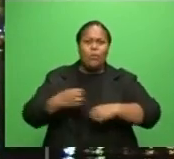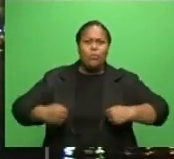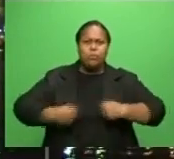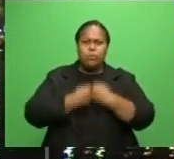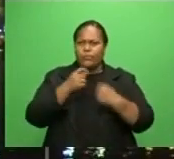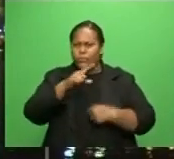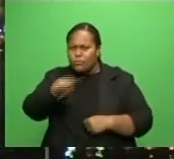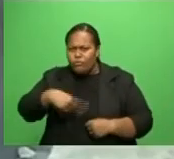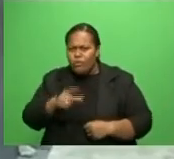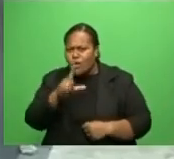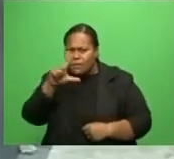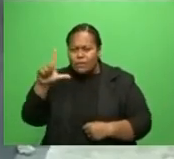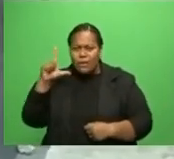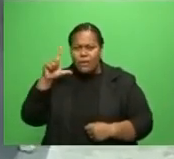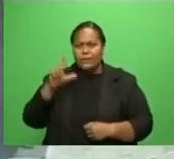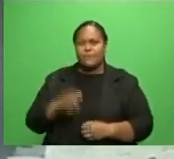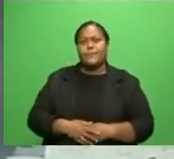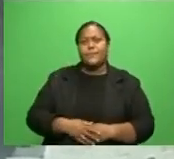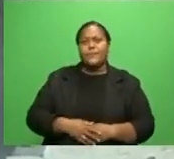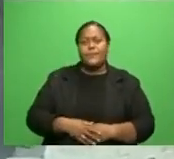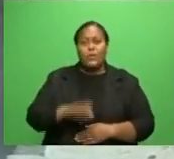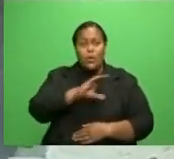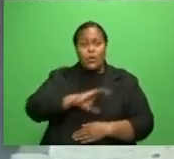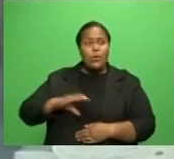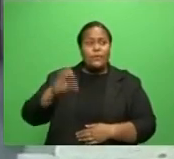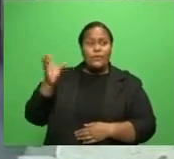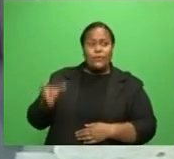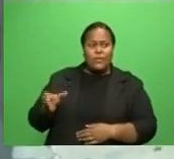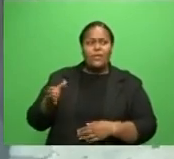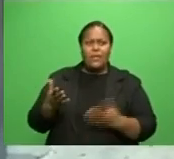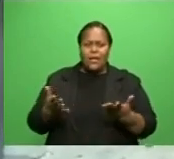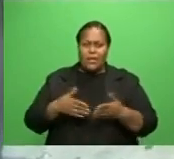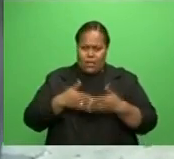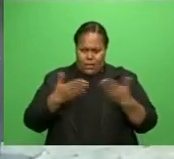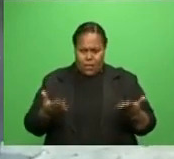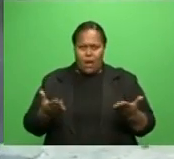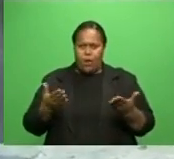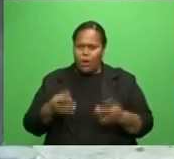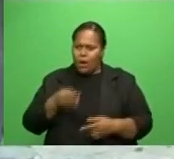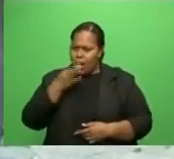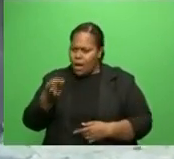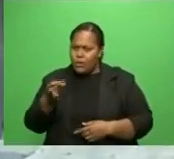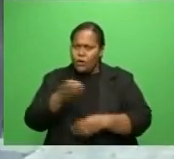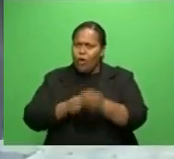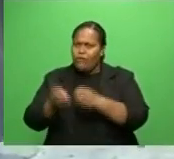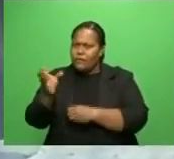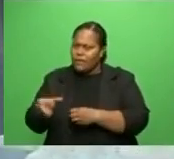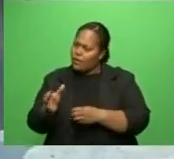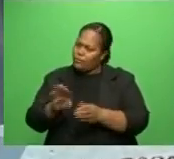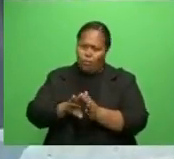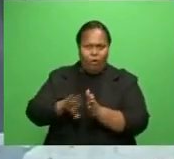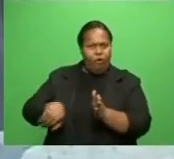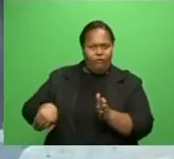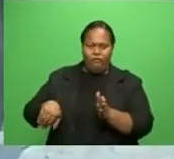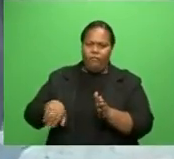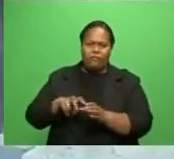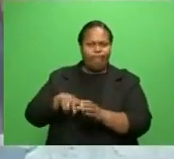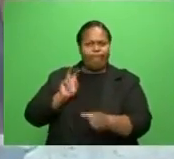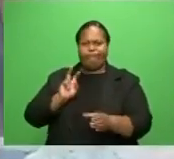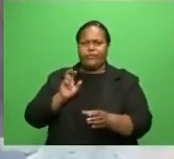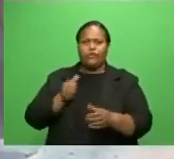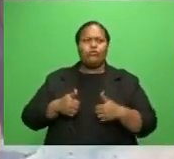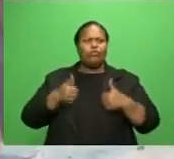yesterday. Acting Commissioner Roussiate Tunrabu has directed the officer to be removed from driving as investigation